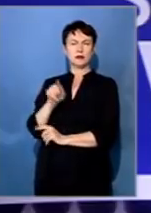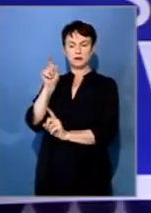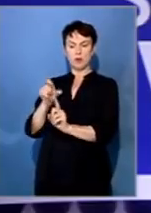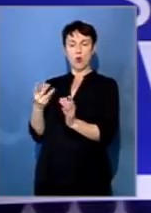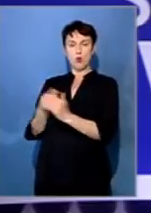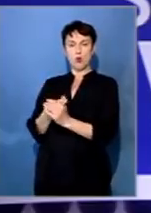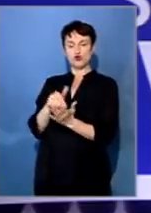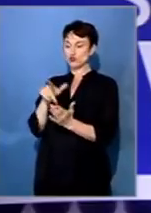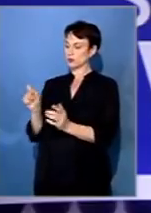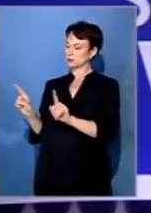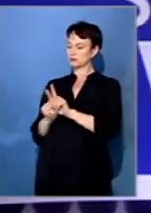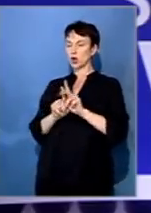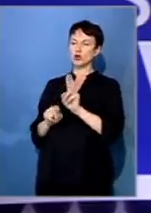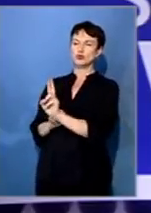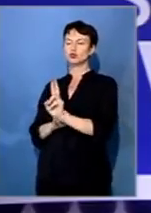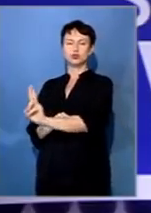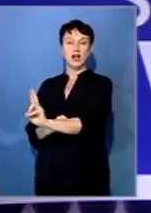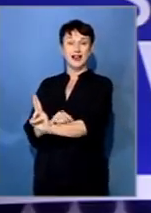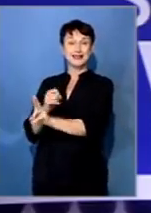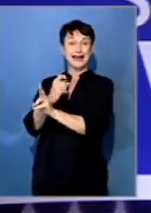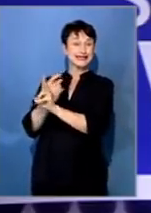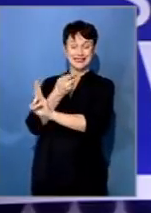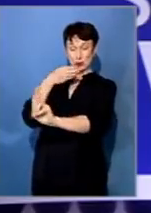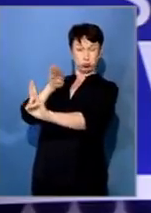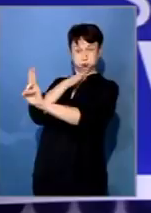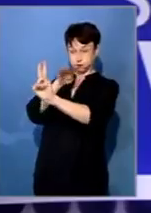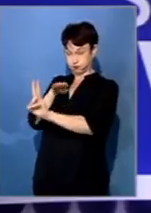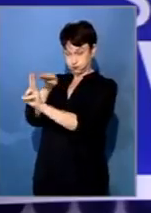Nafari was eventually knocked down by the taxi. He died at the scene.